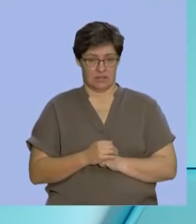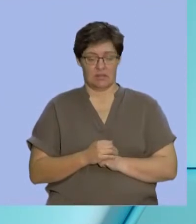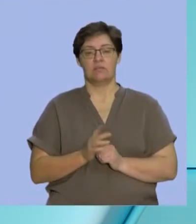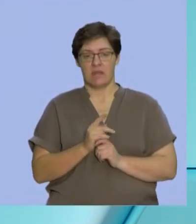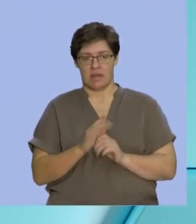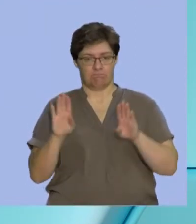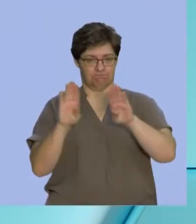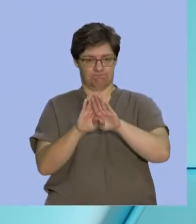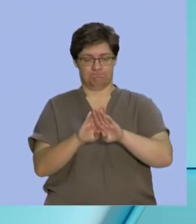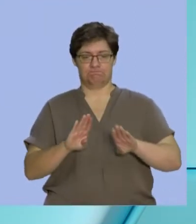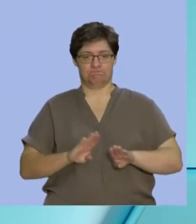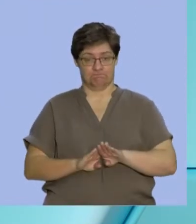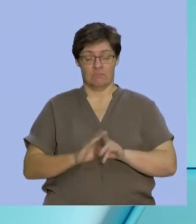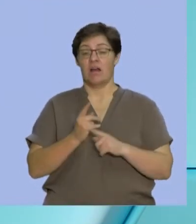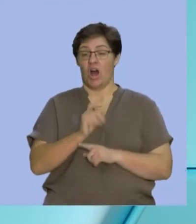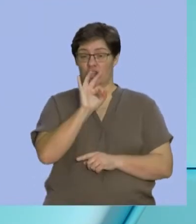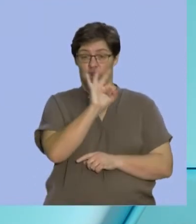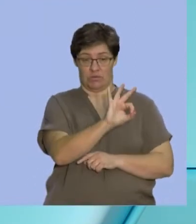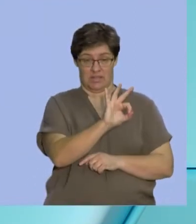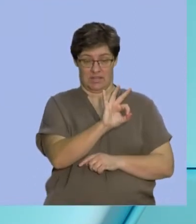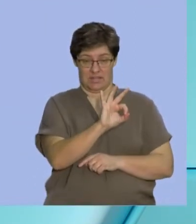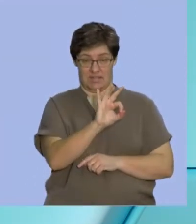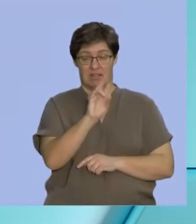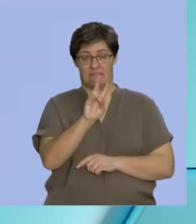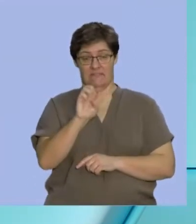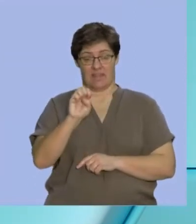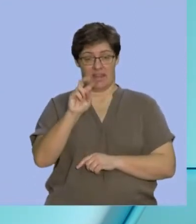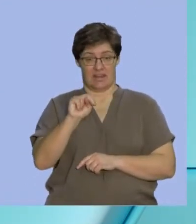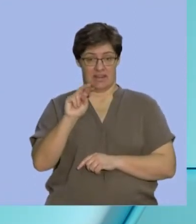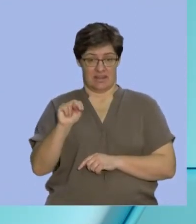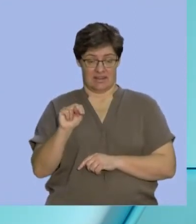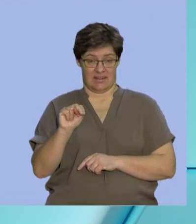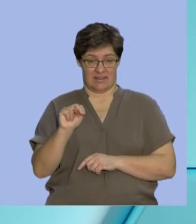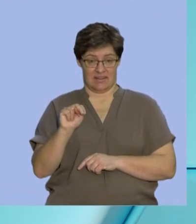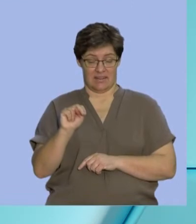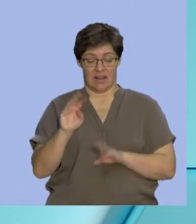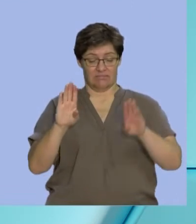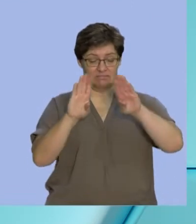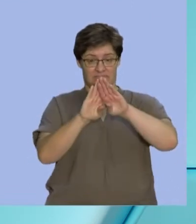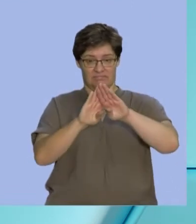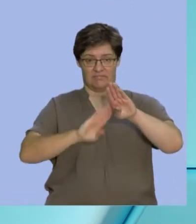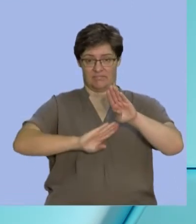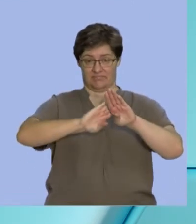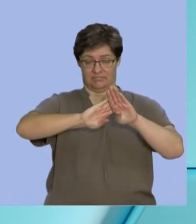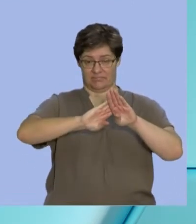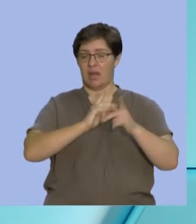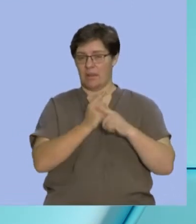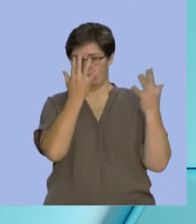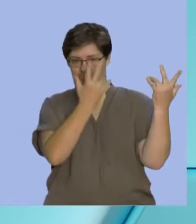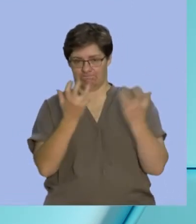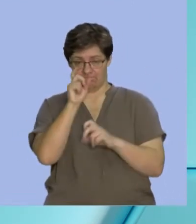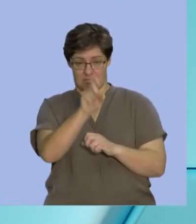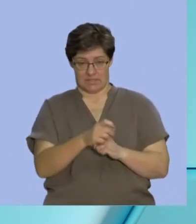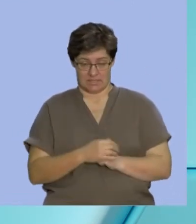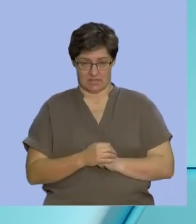intersections of three Venn diagrams, three separate diagrams intersecting, and we're going to have to do some calculations